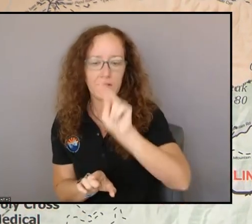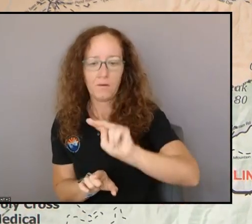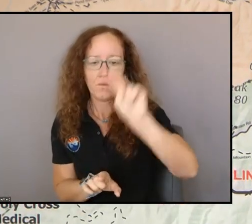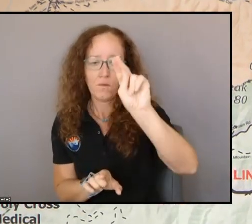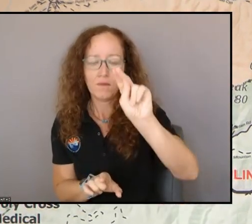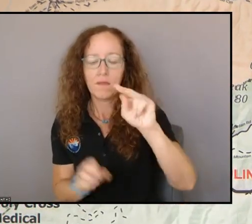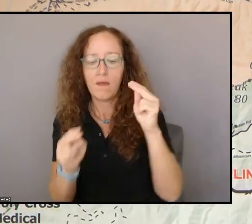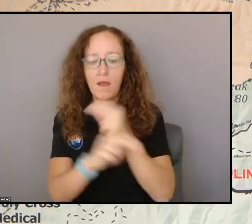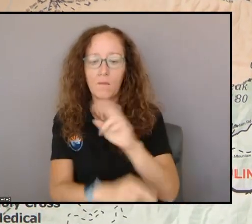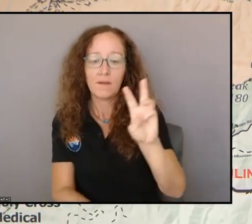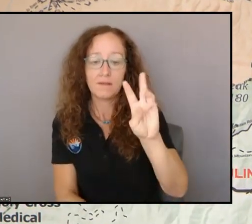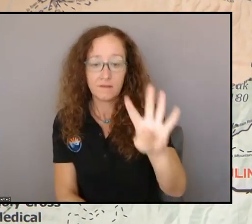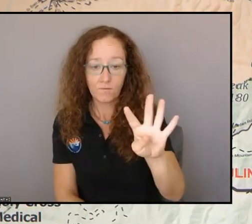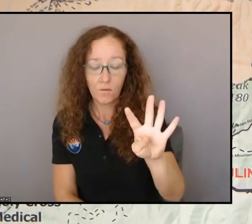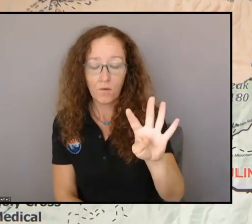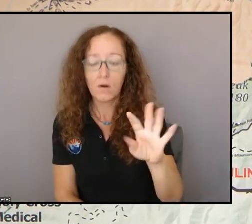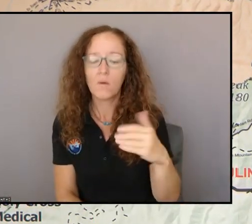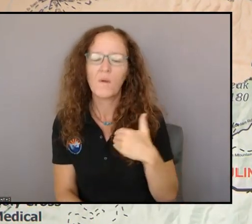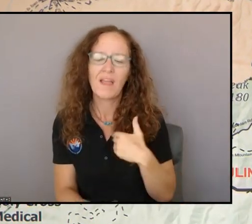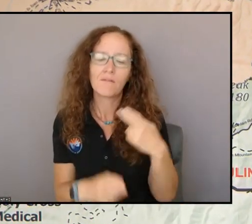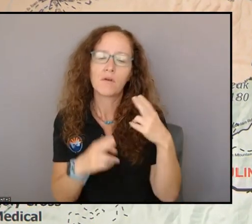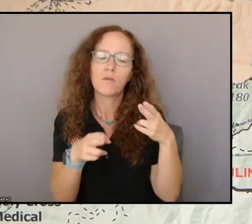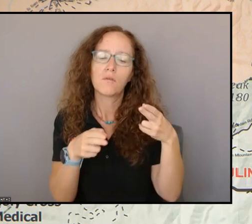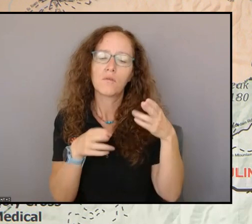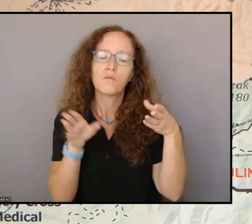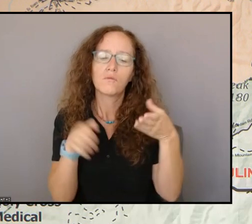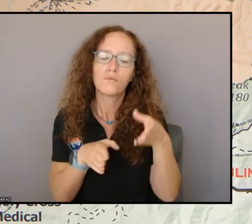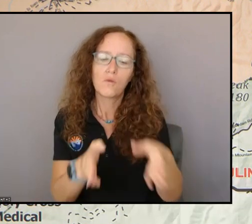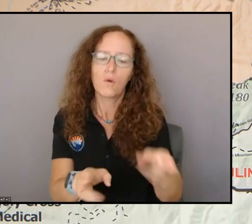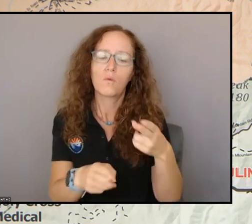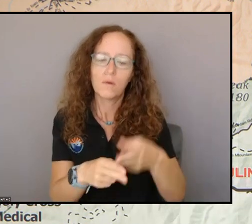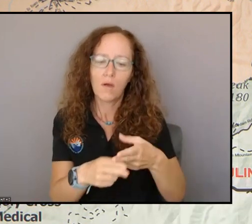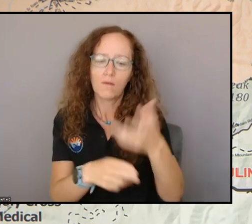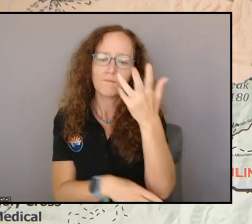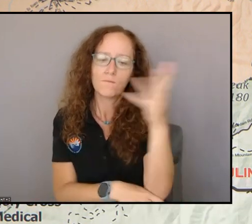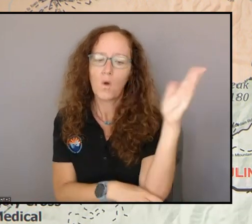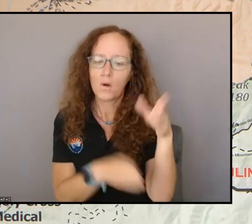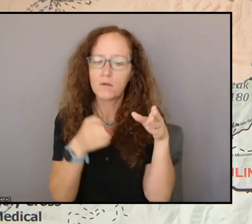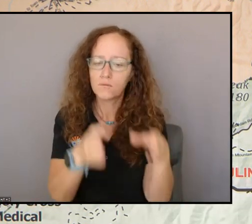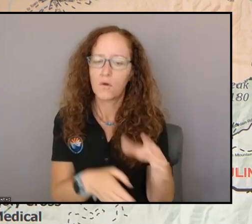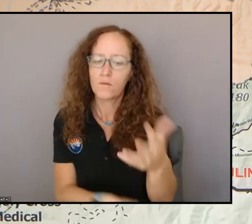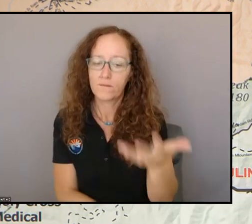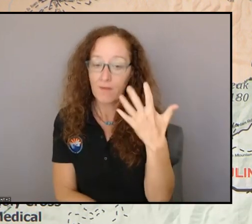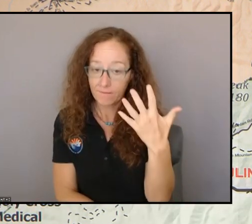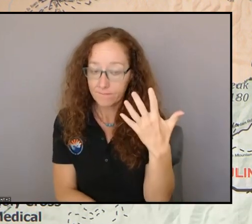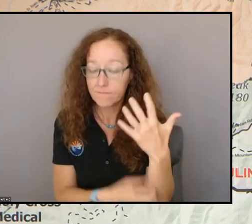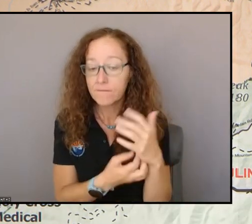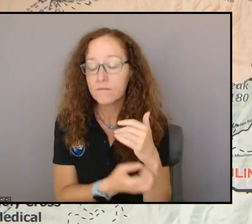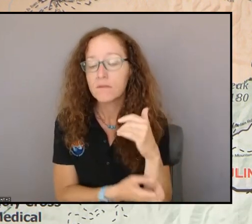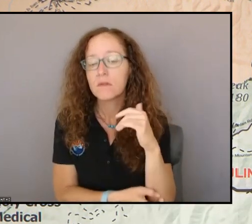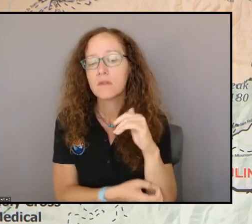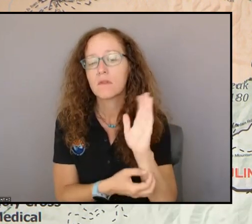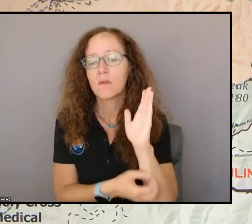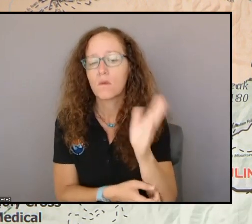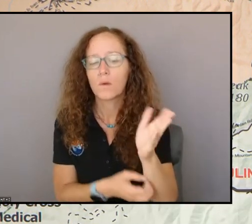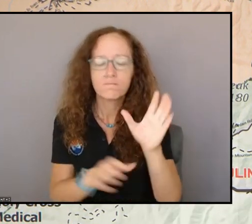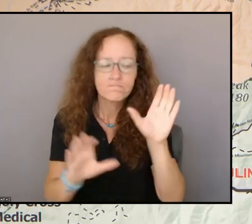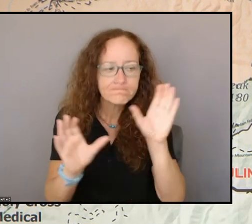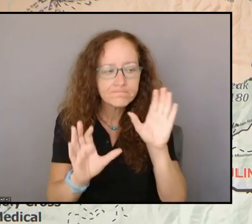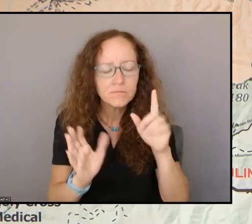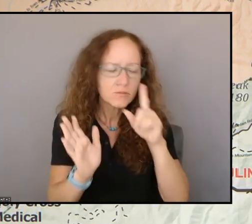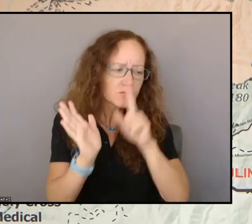and and we're looking at improving some of those road systems as well to